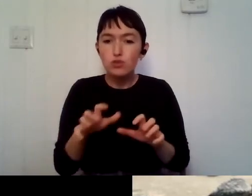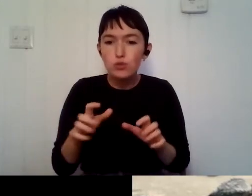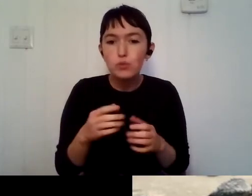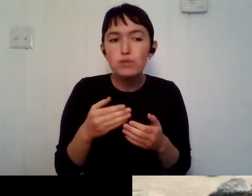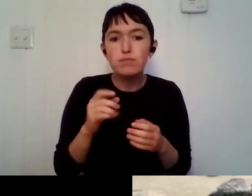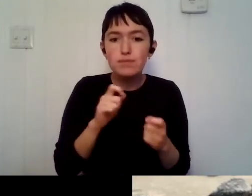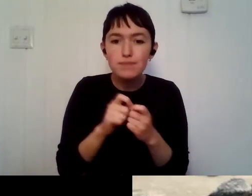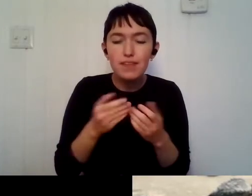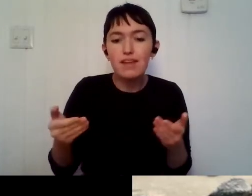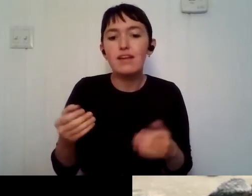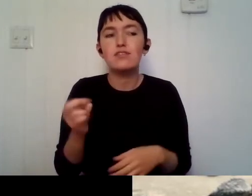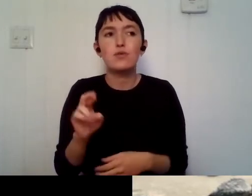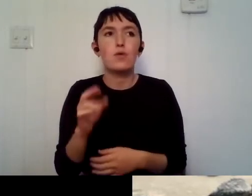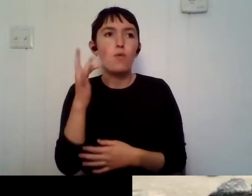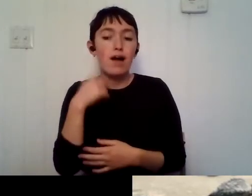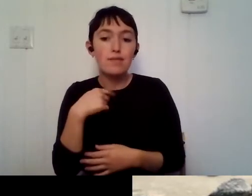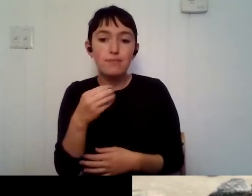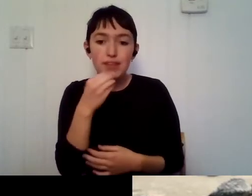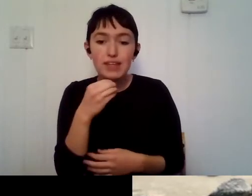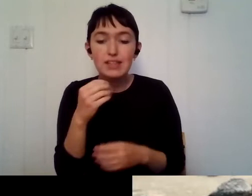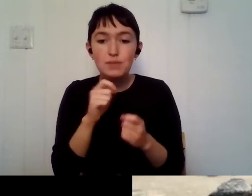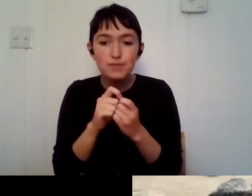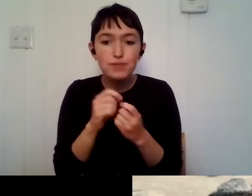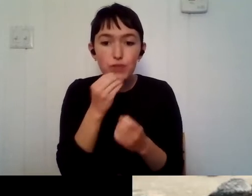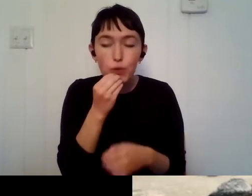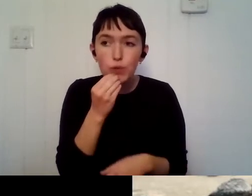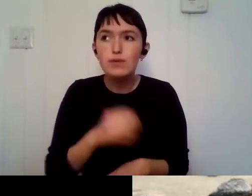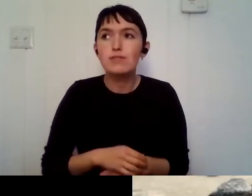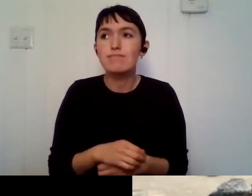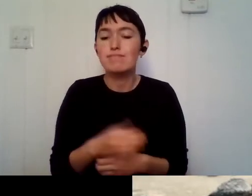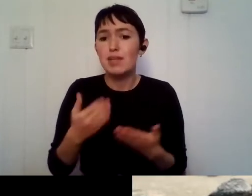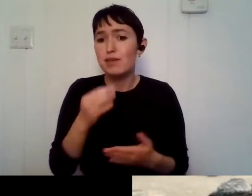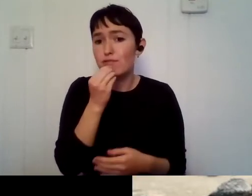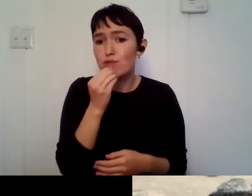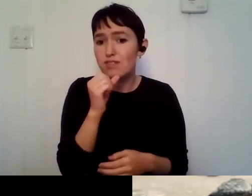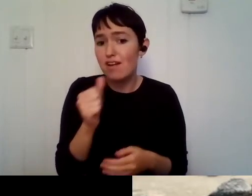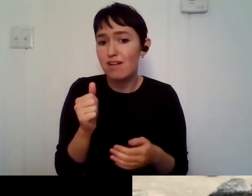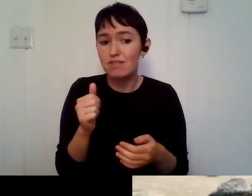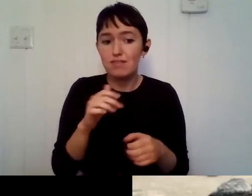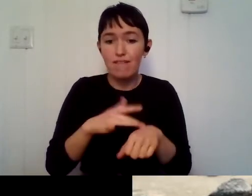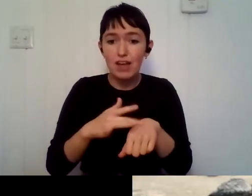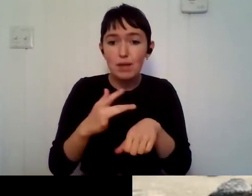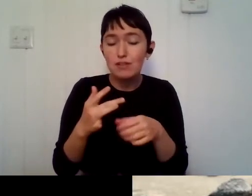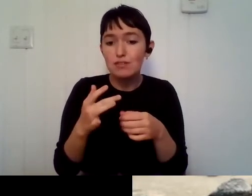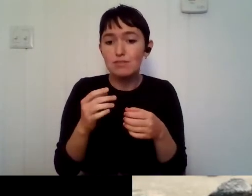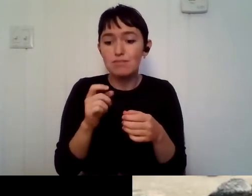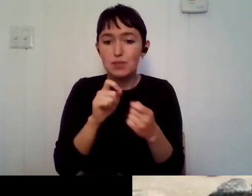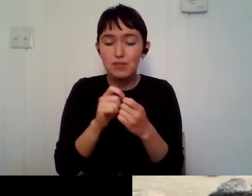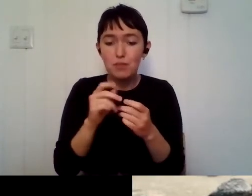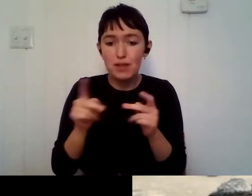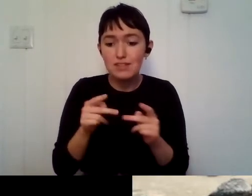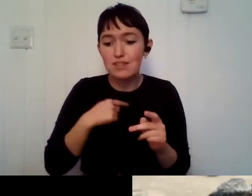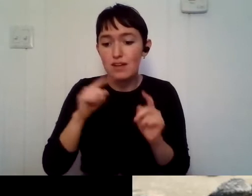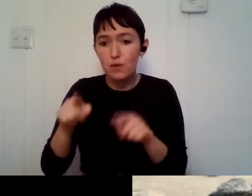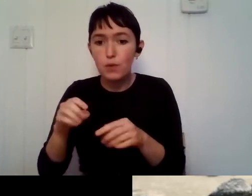available, um, in the area I am. Um, so it's, it's a lot that, um, there are